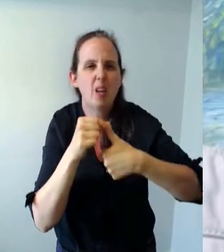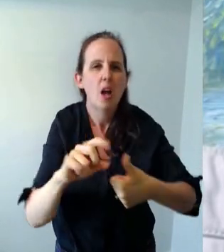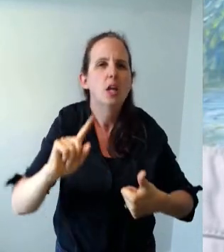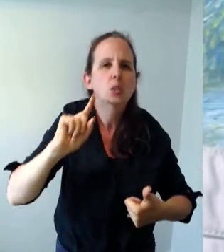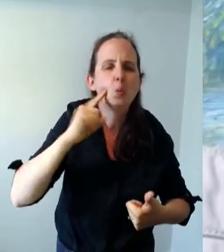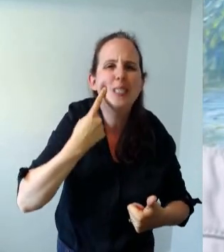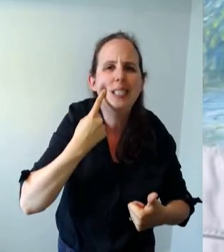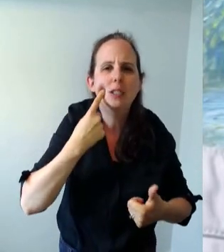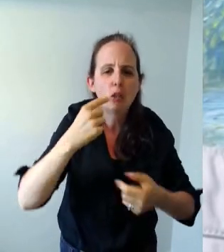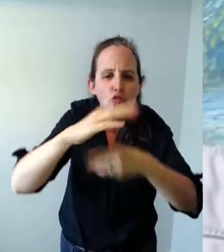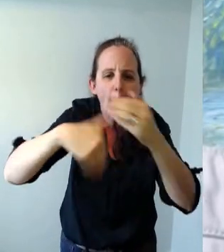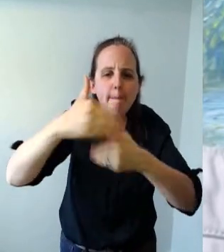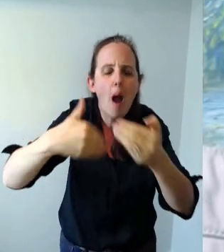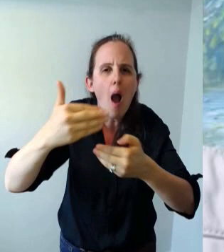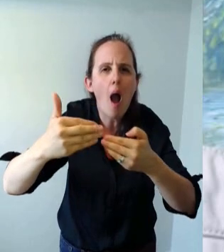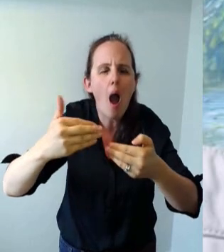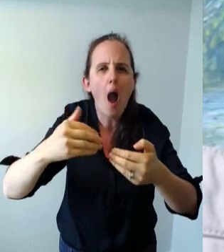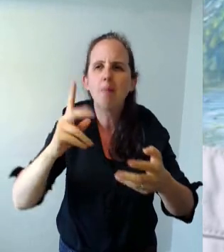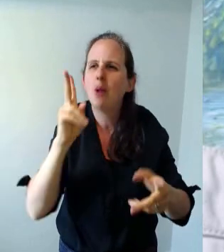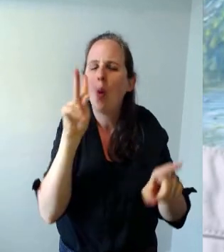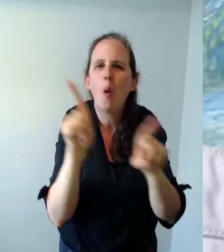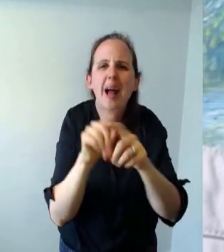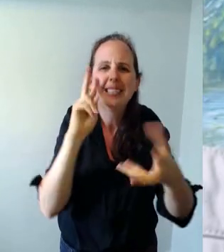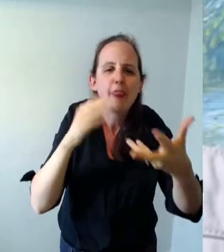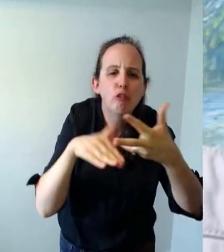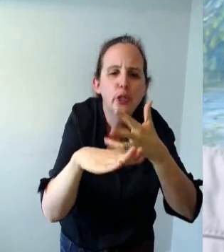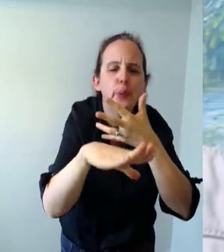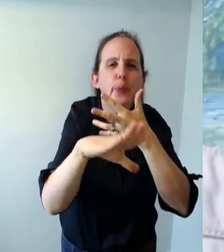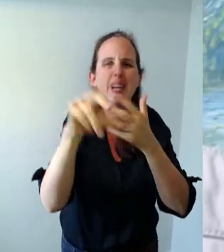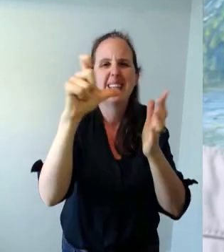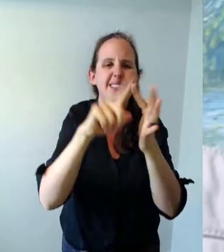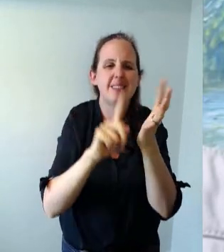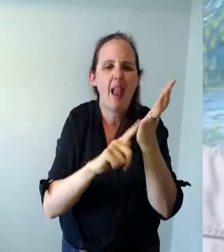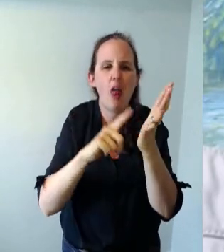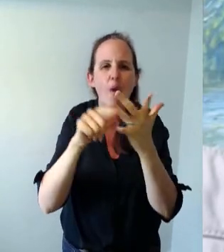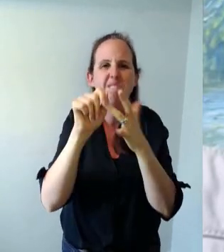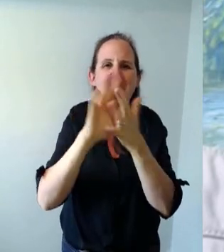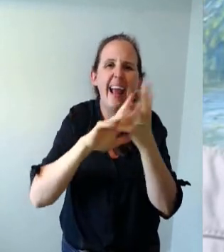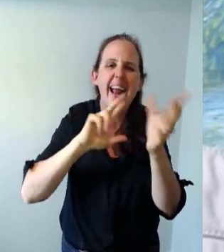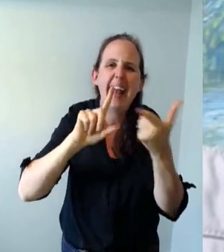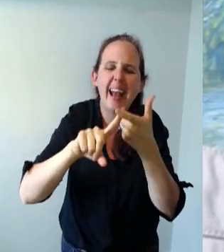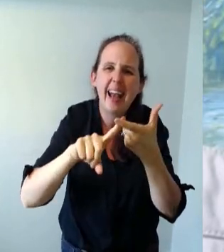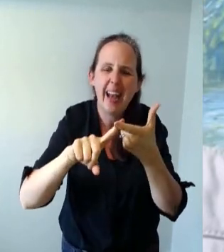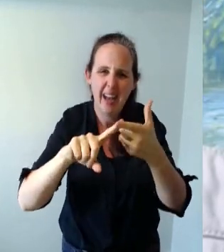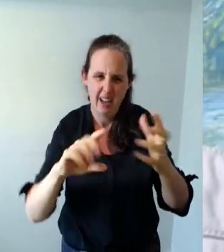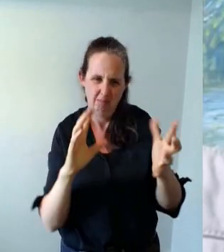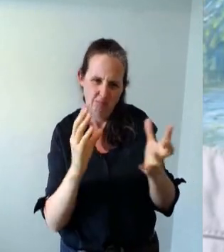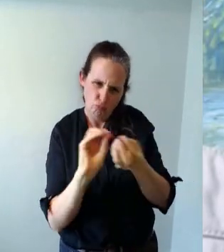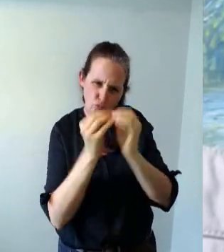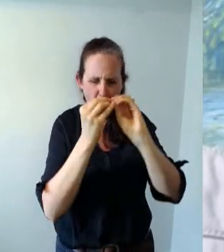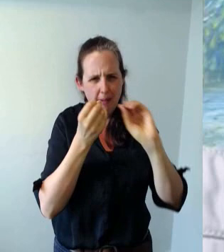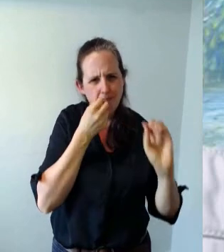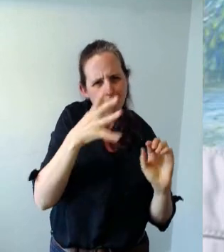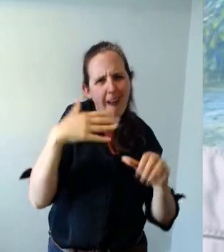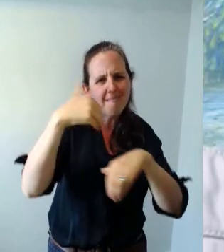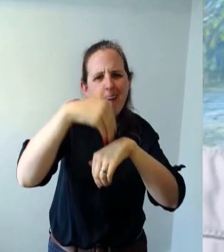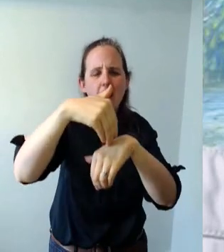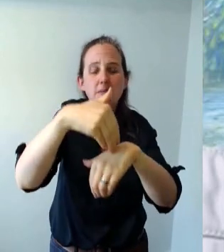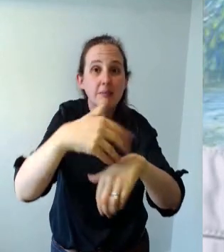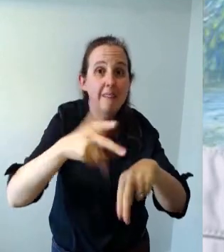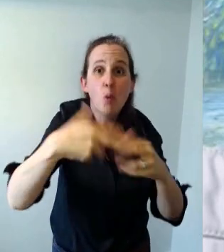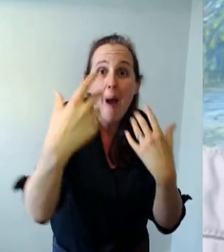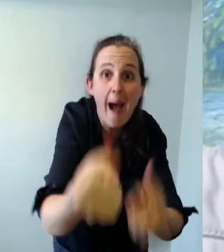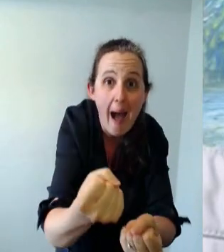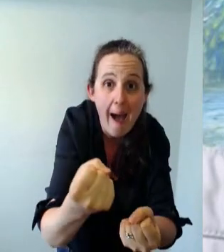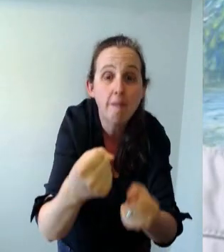cellophane ones are quite good to sort of create like a transparent sort of film effect which is quite cool. So that might be a good idea but not